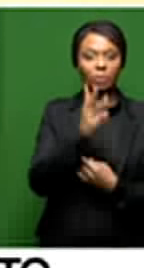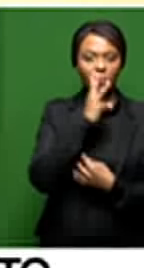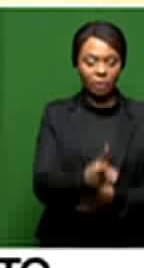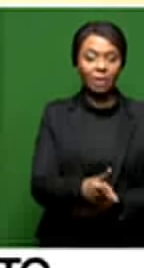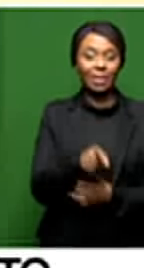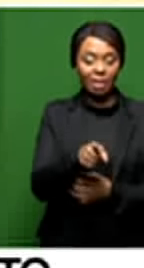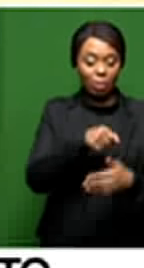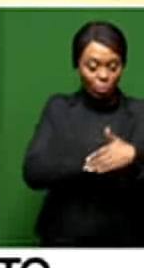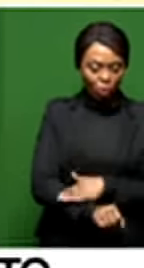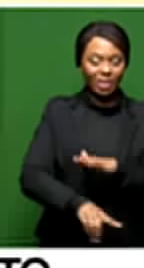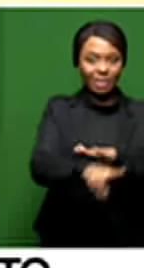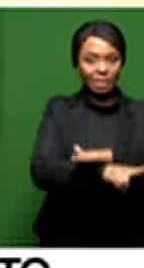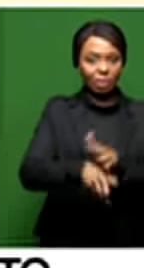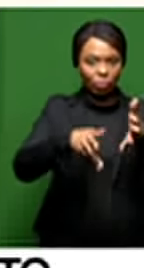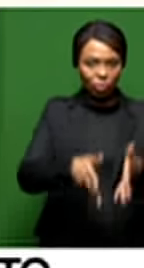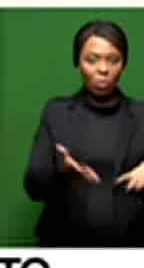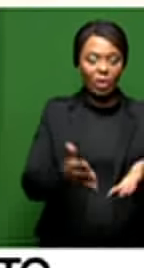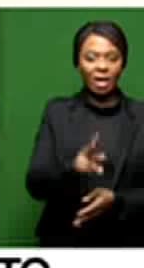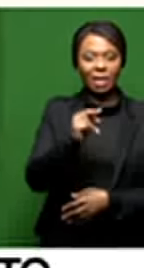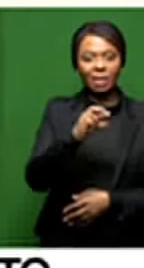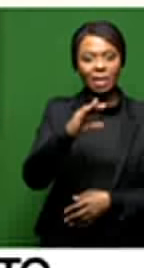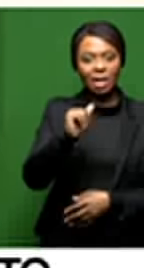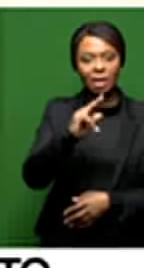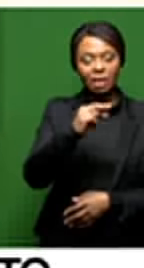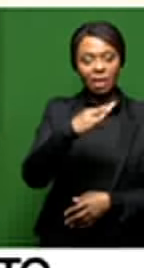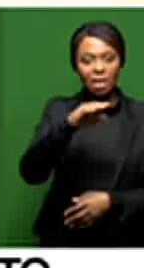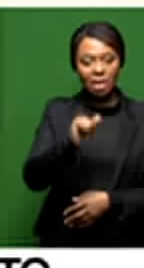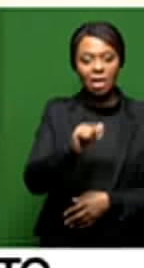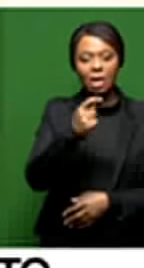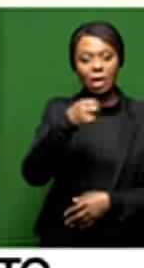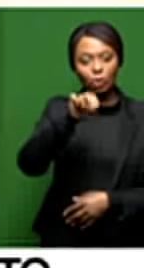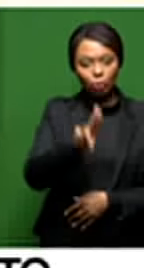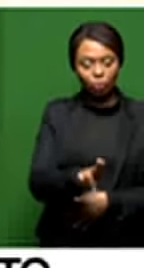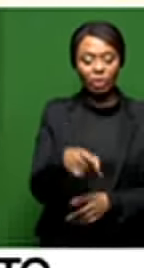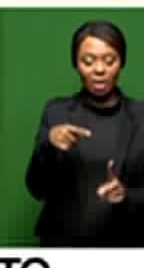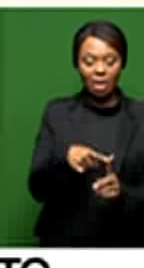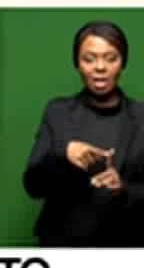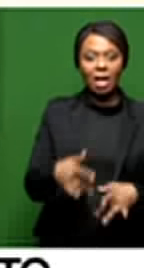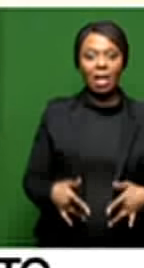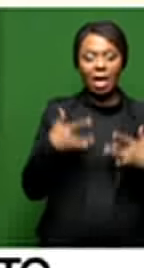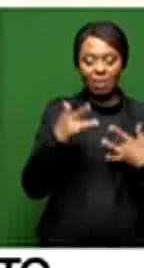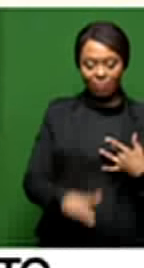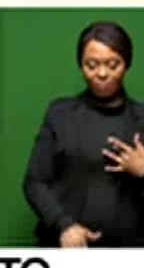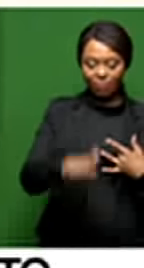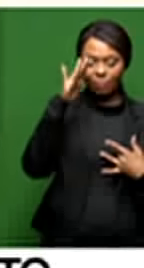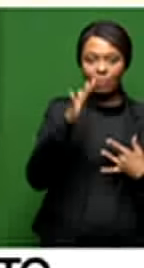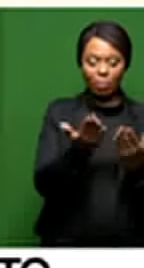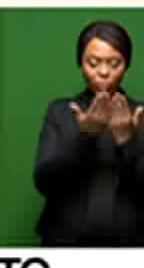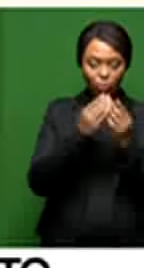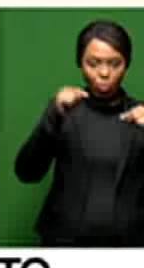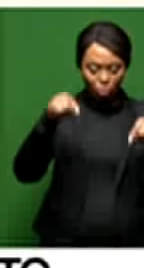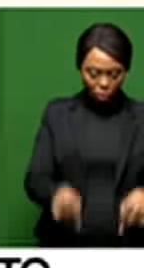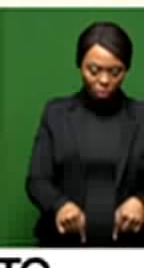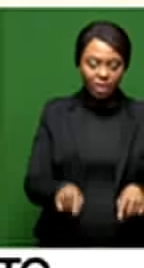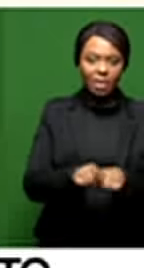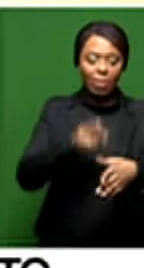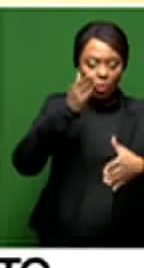she was born, in the area of Nangatu in Babanangu. And she spent most of her life having been educated here and having